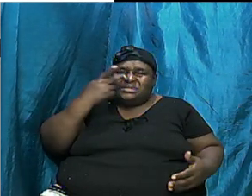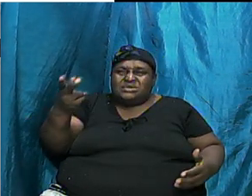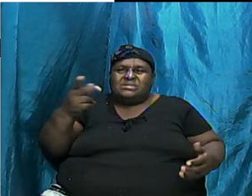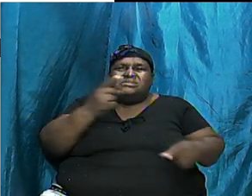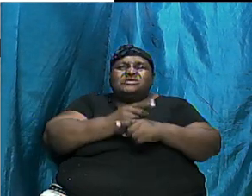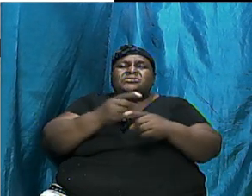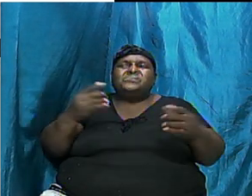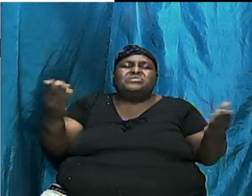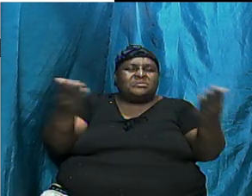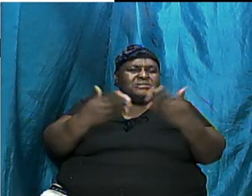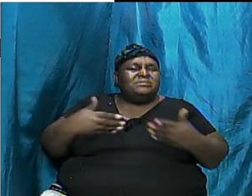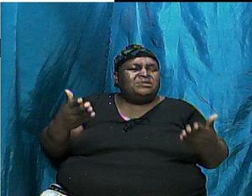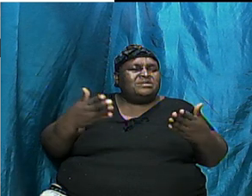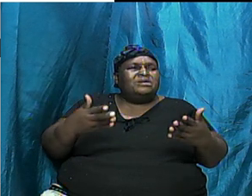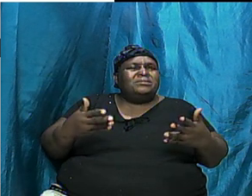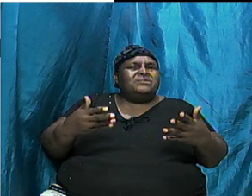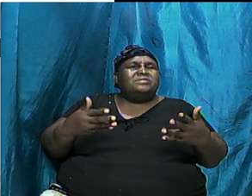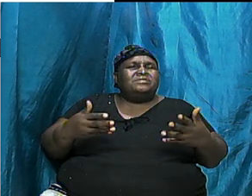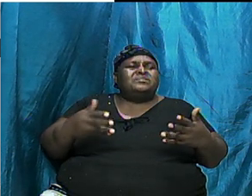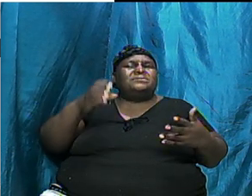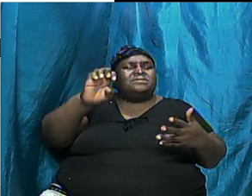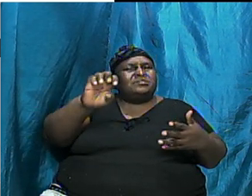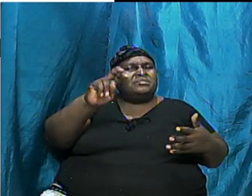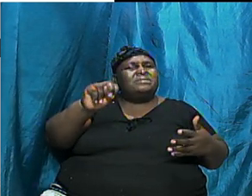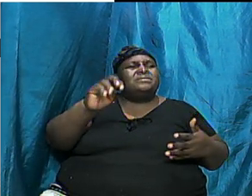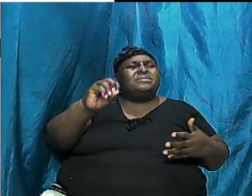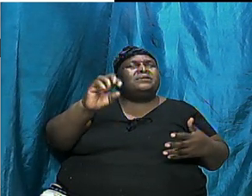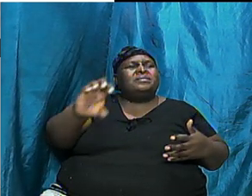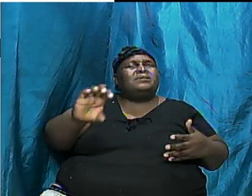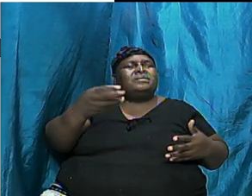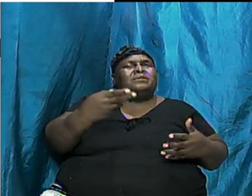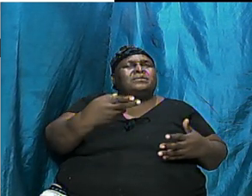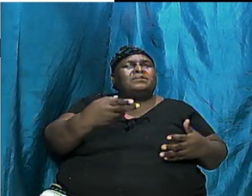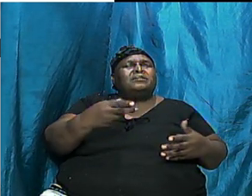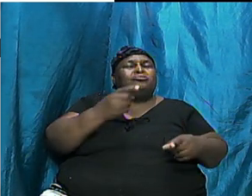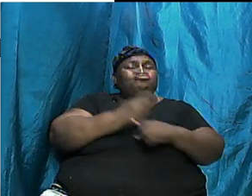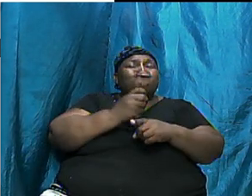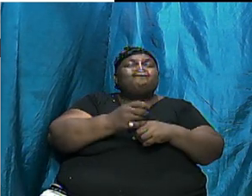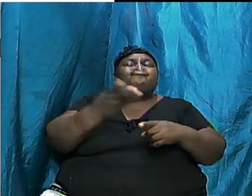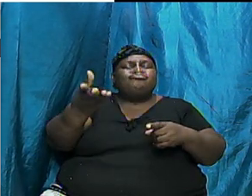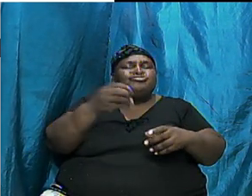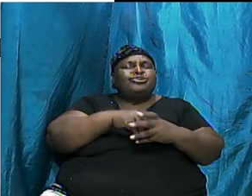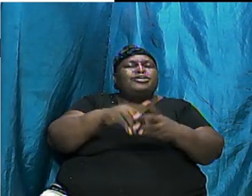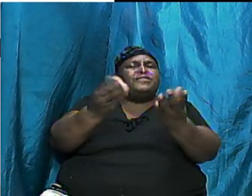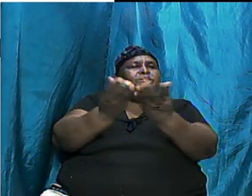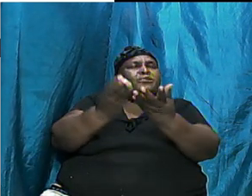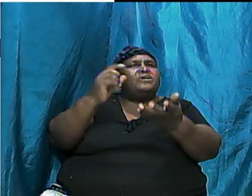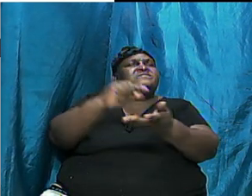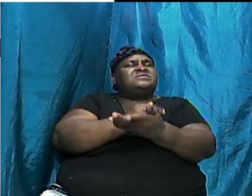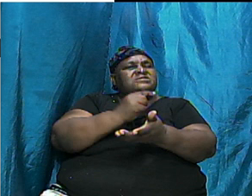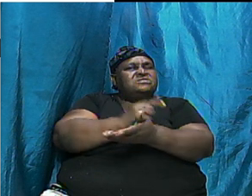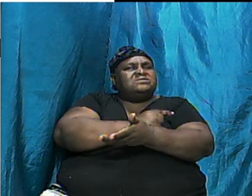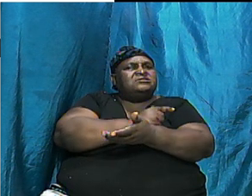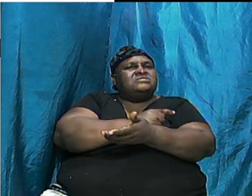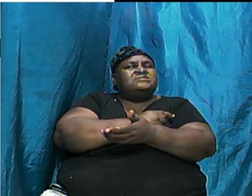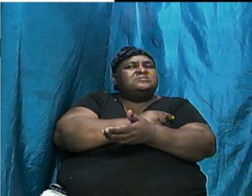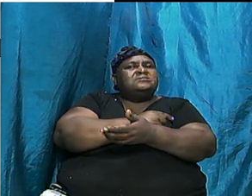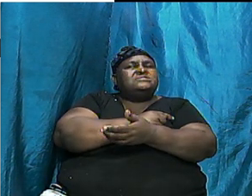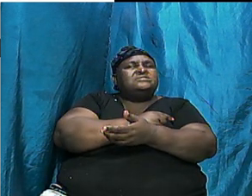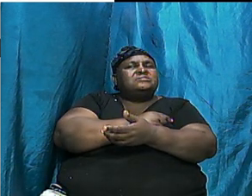here, brothers and sisters, is that Enoch, right there in the book of Genesis, is